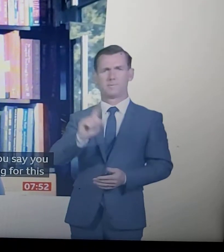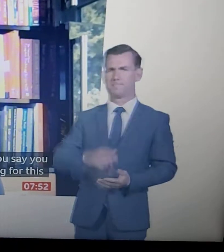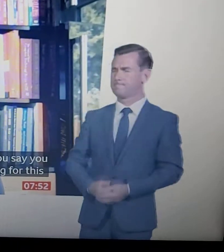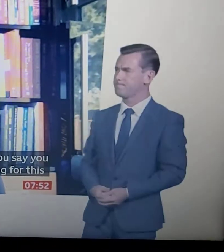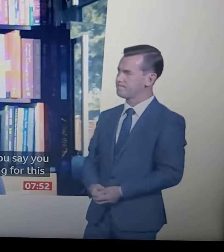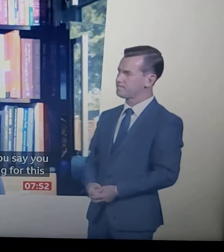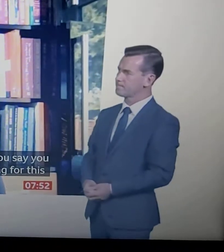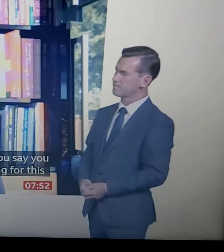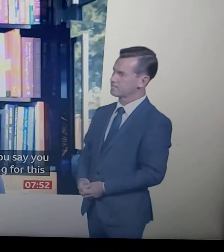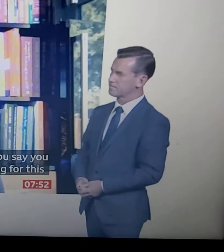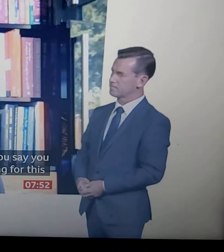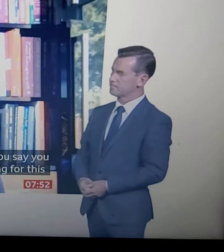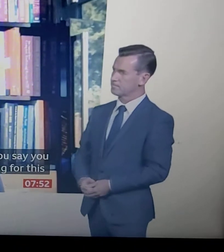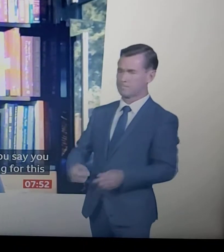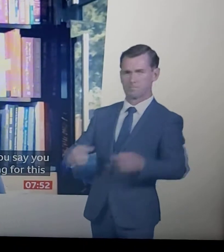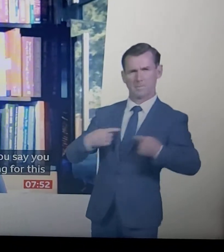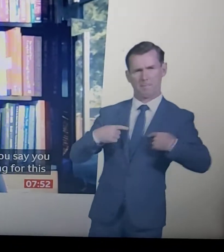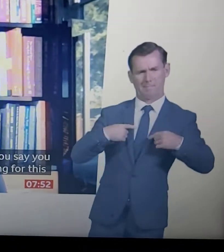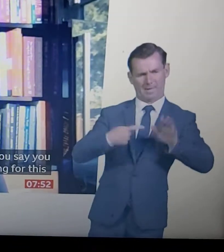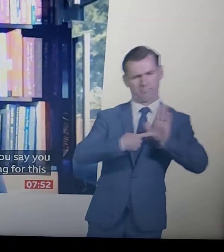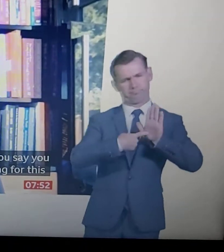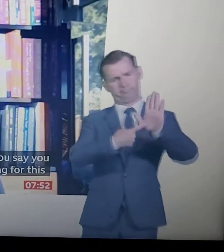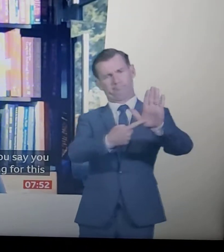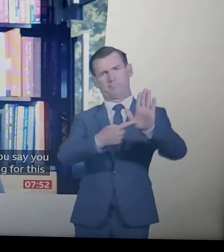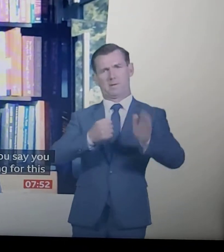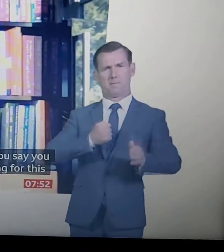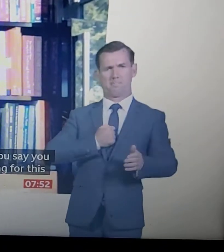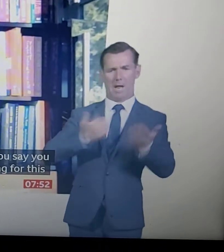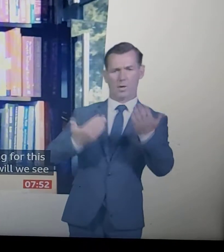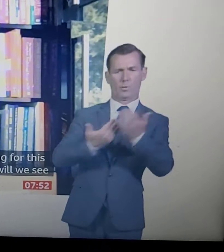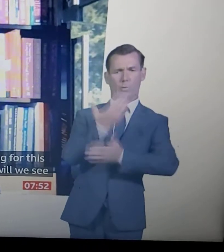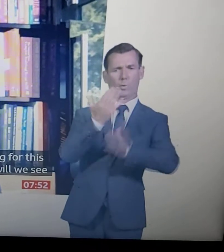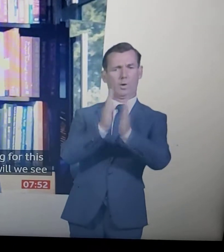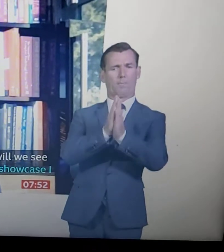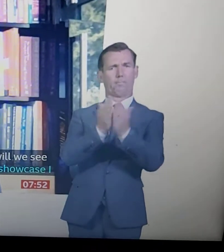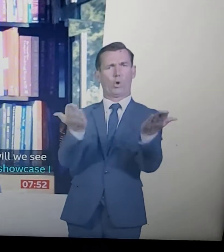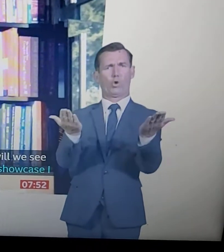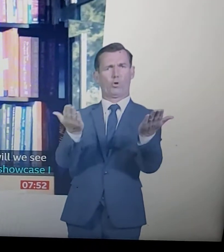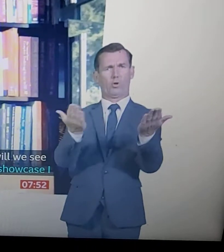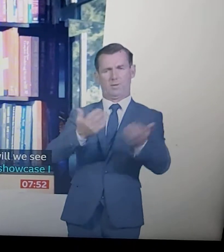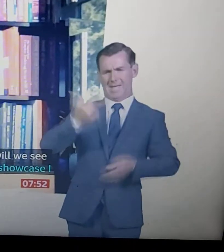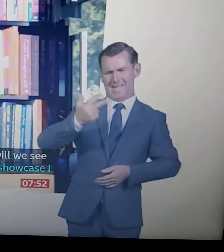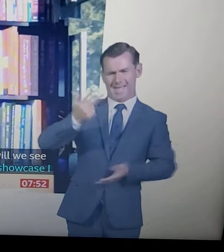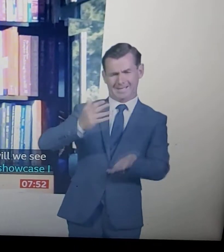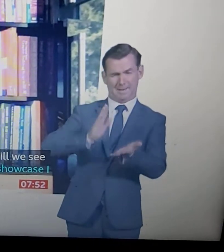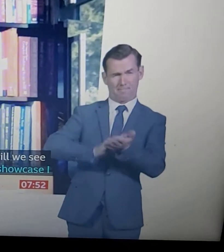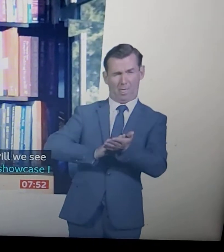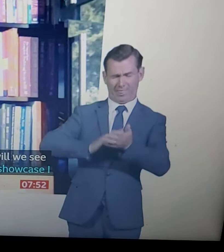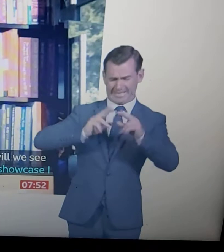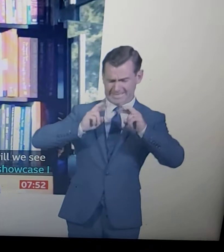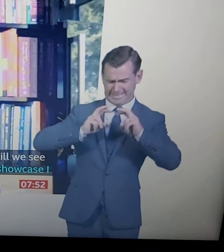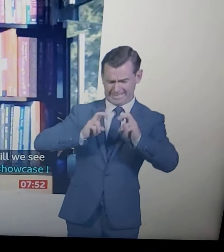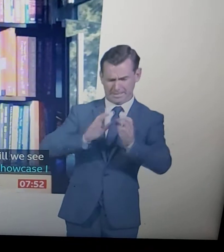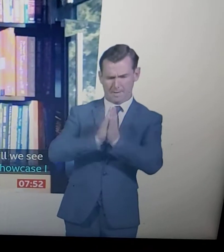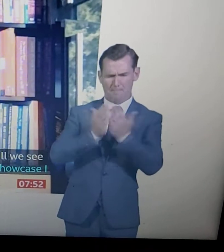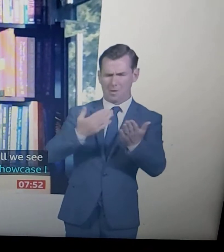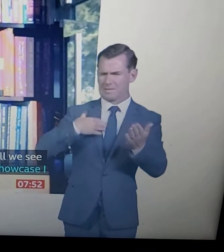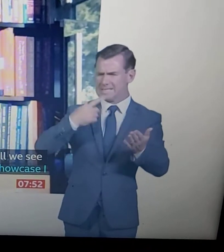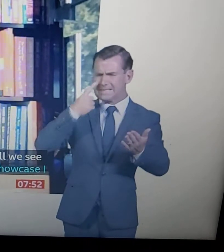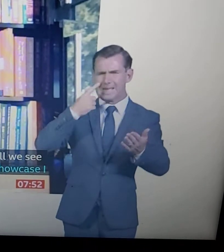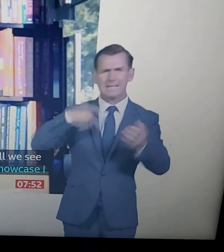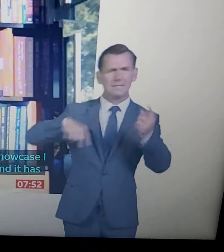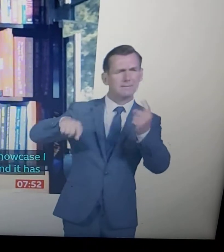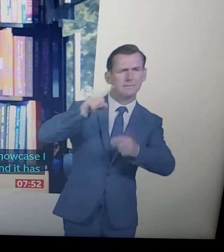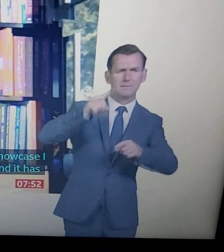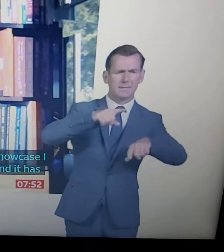Jalebi. Jalebi, and it's a book that's been 18 months in the making, and it's an investigation into diversity in the UK, specifically around